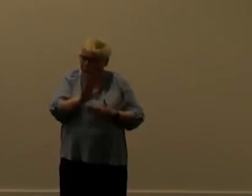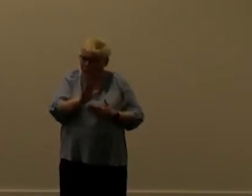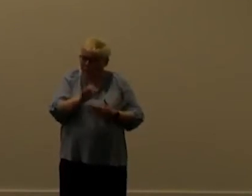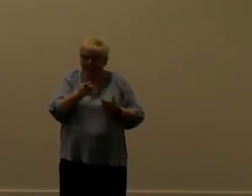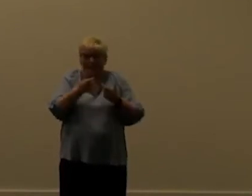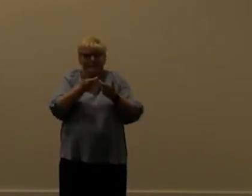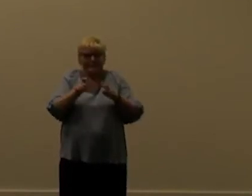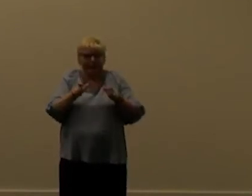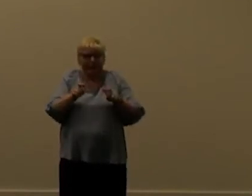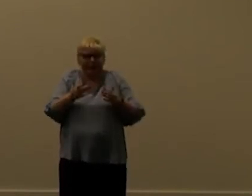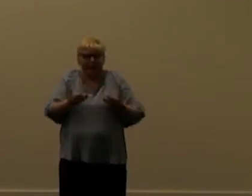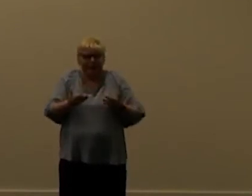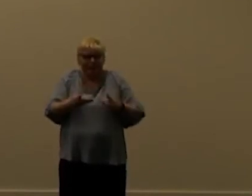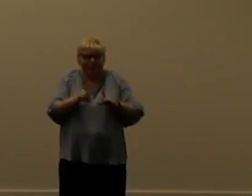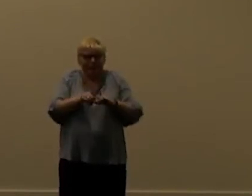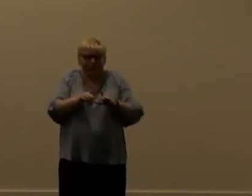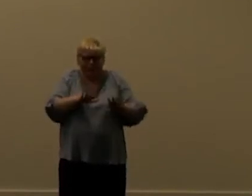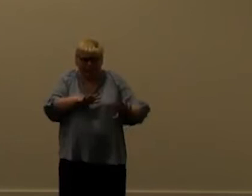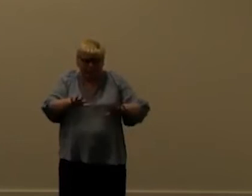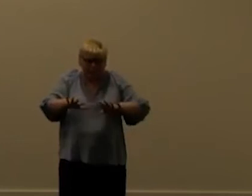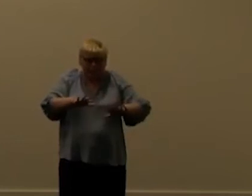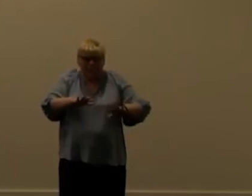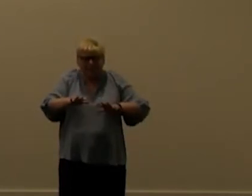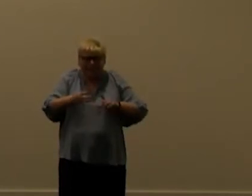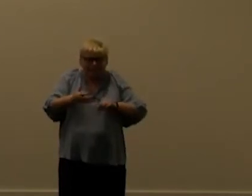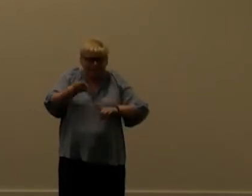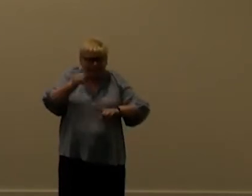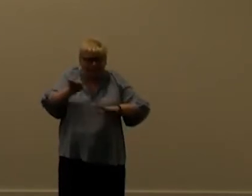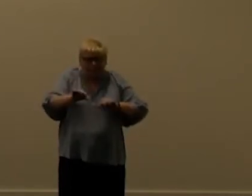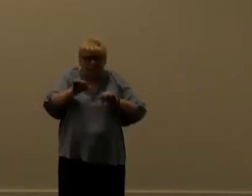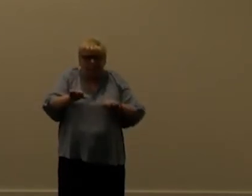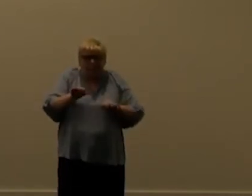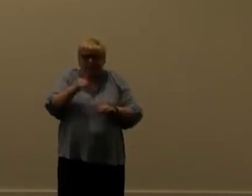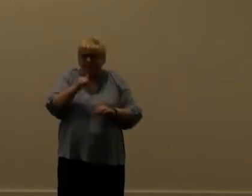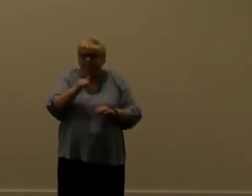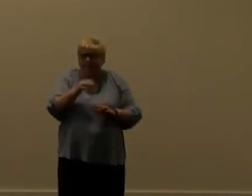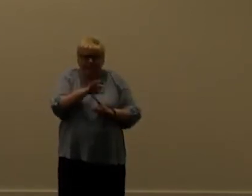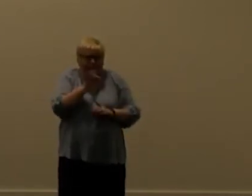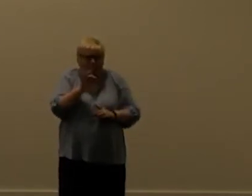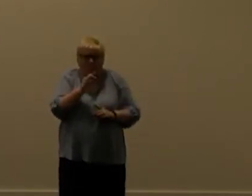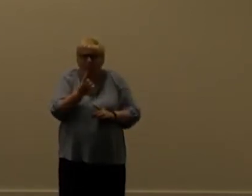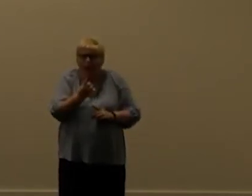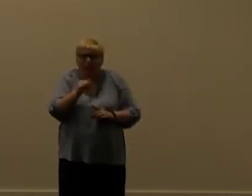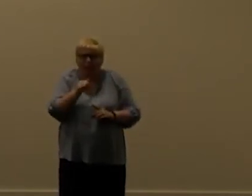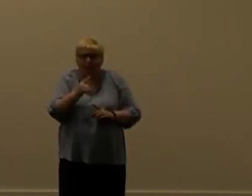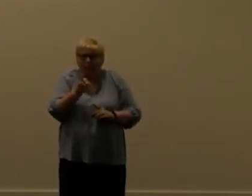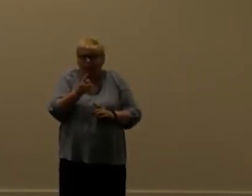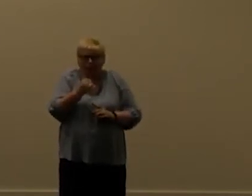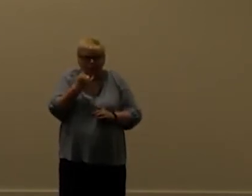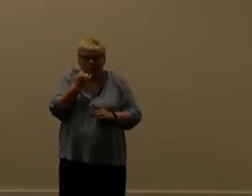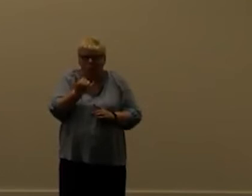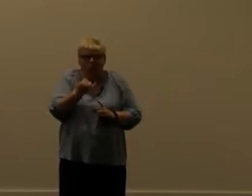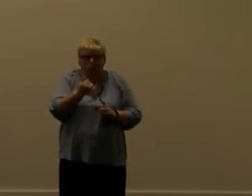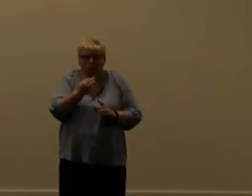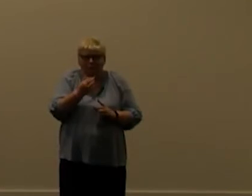sort of looped through the api and the platform maybe it's uh maybe you get like one api call per request multiple or something